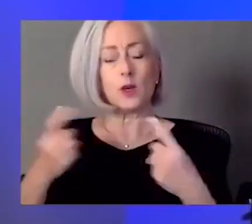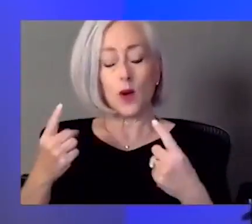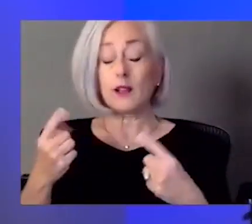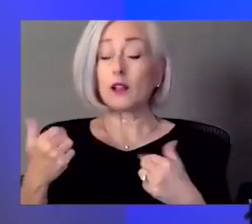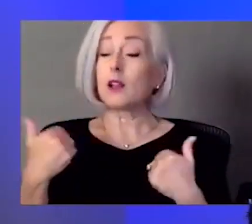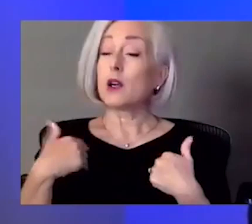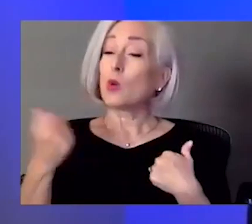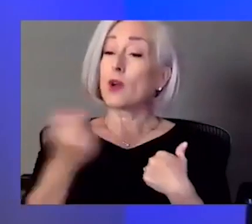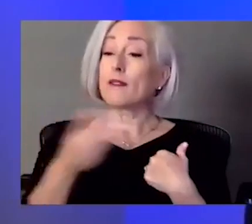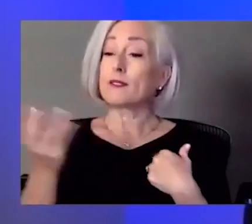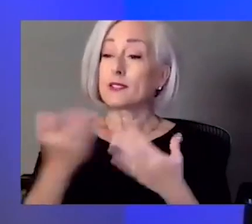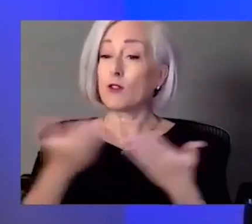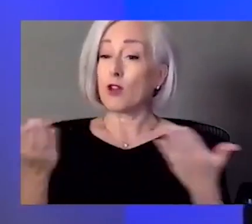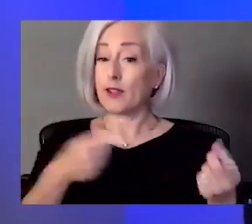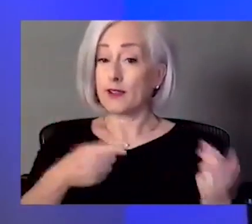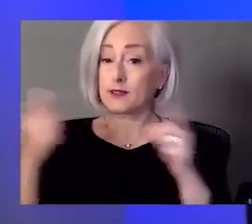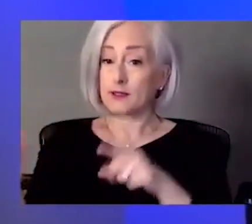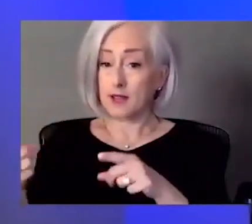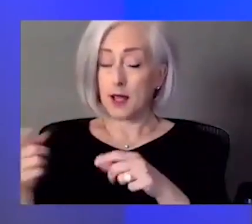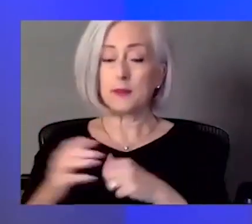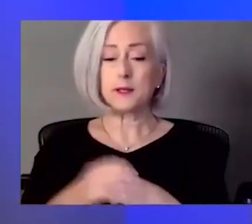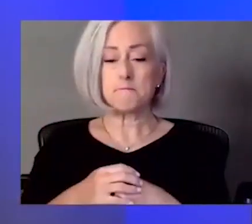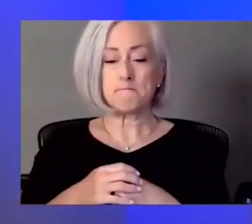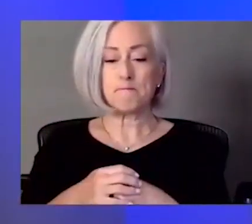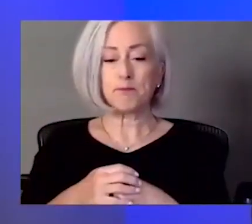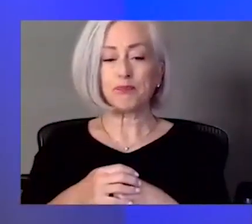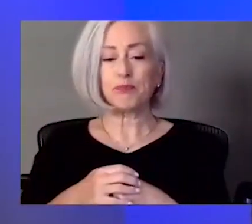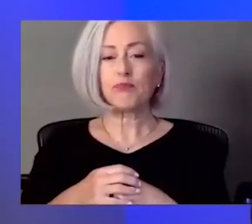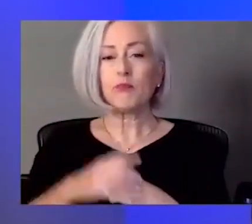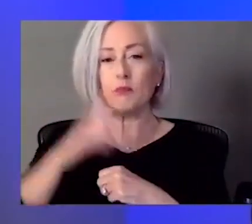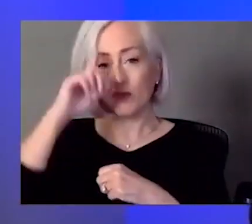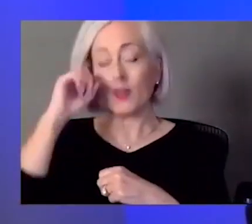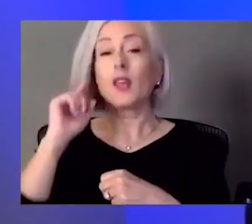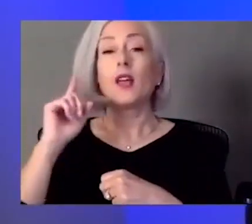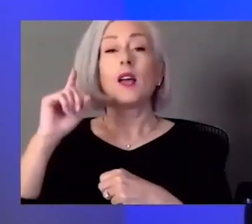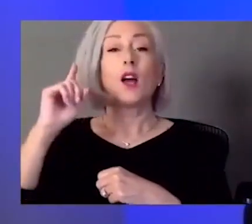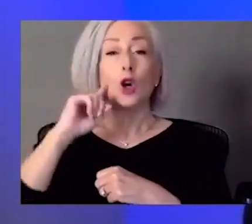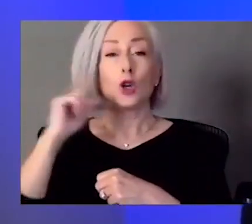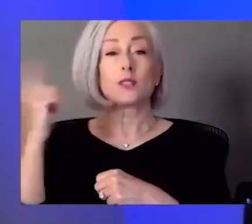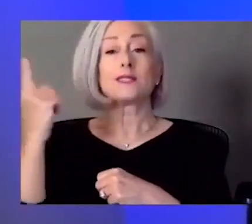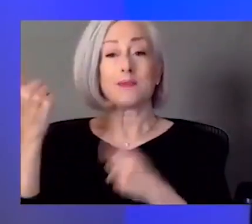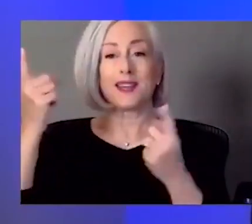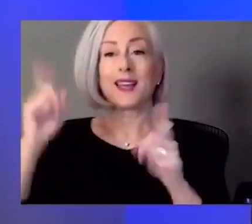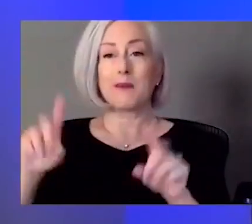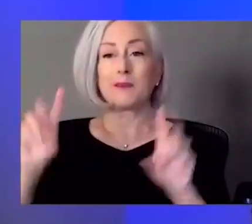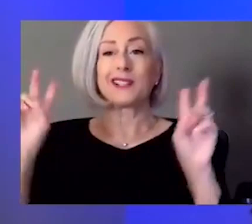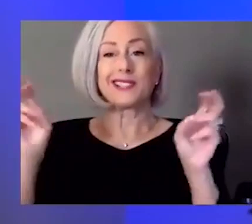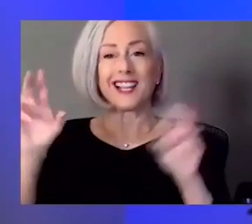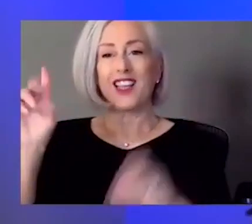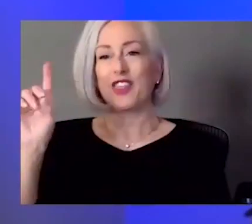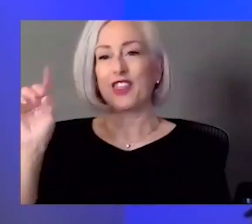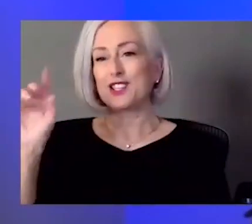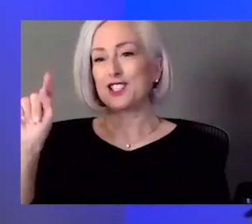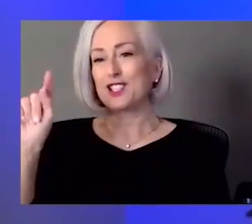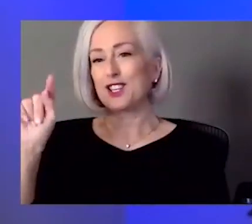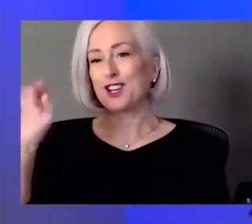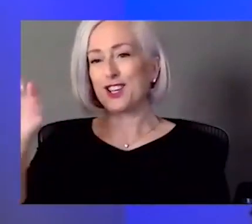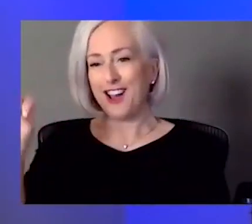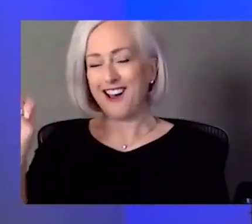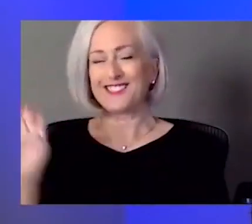on. I've heard one about something that's going on in the dot, as they call it, in Wyandotte County. And so